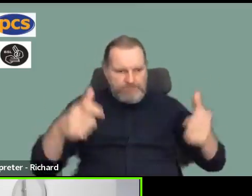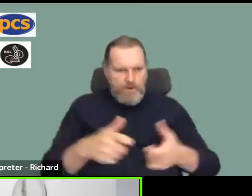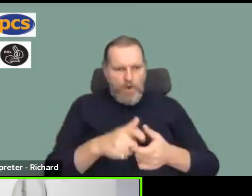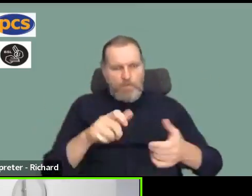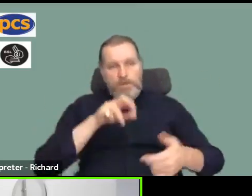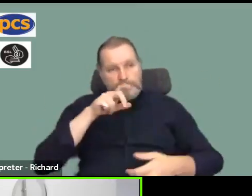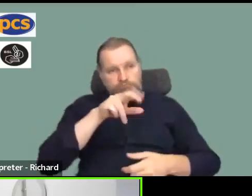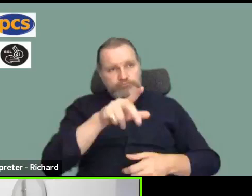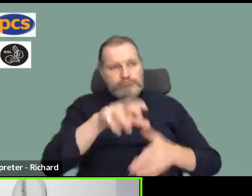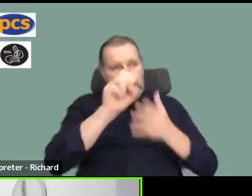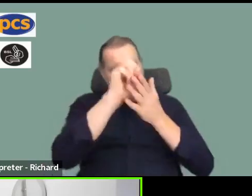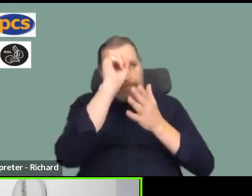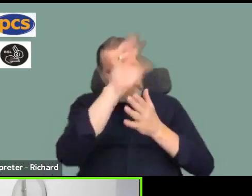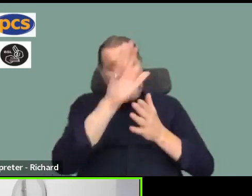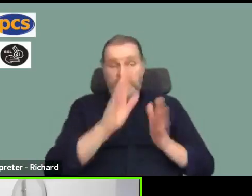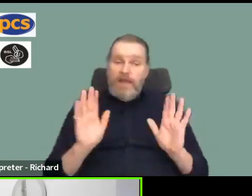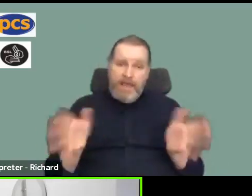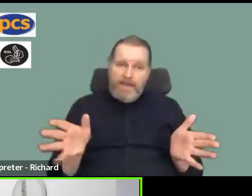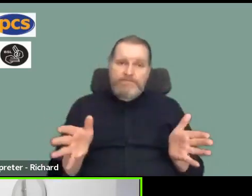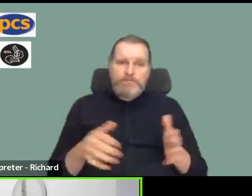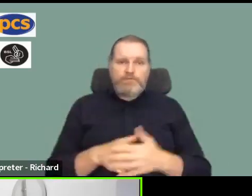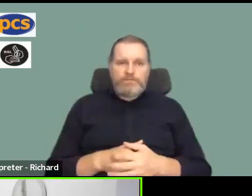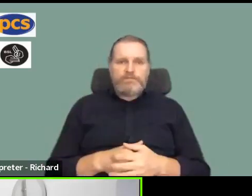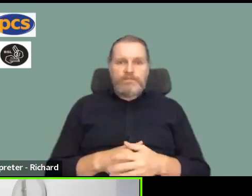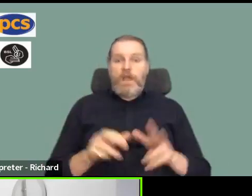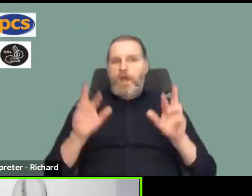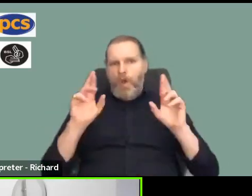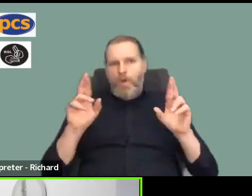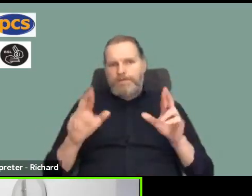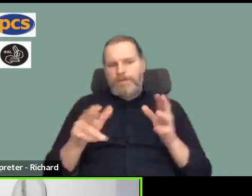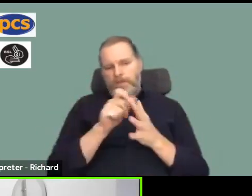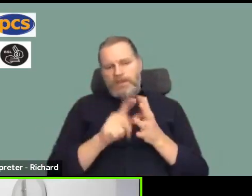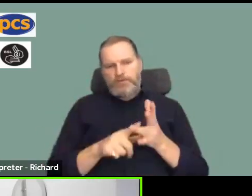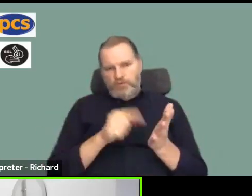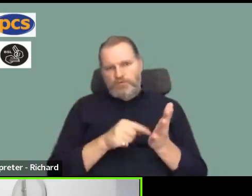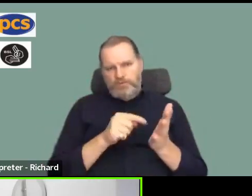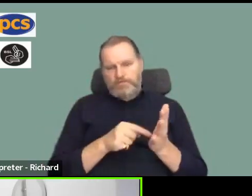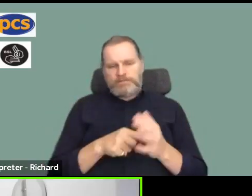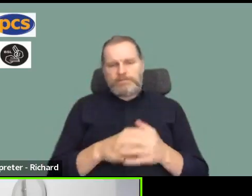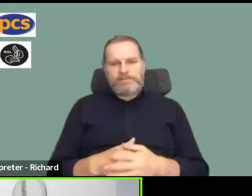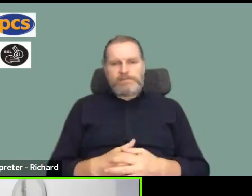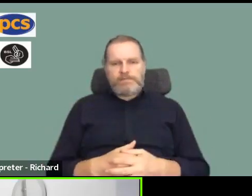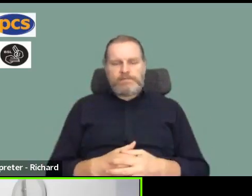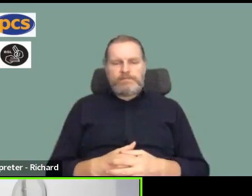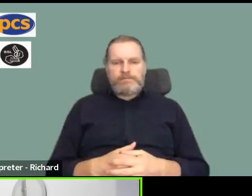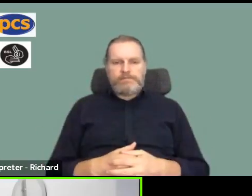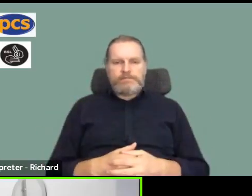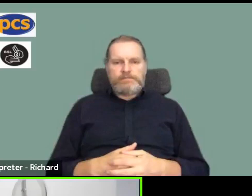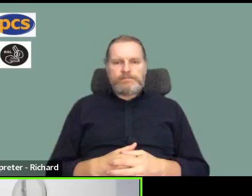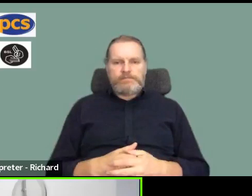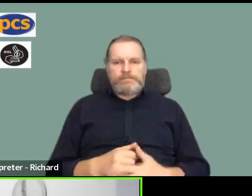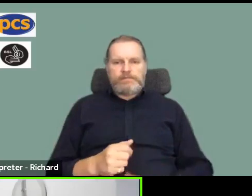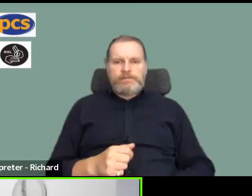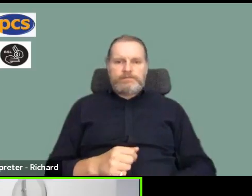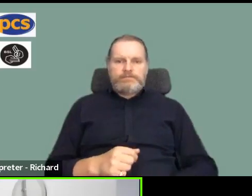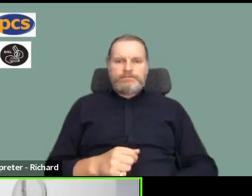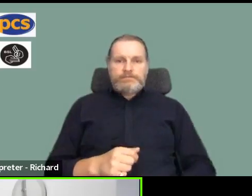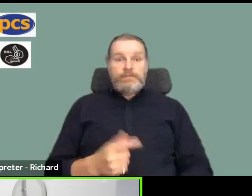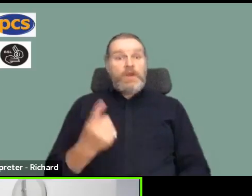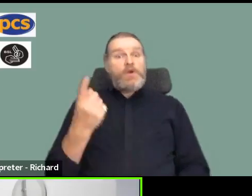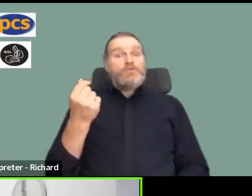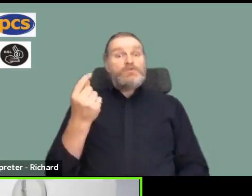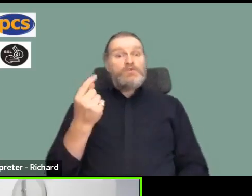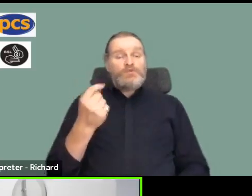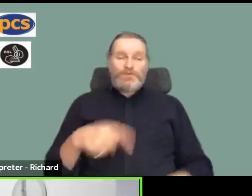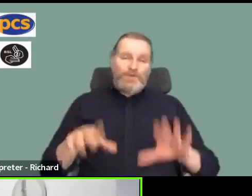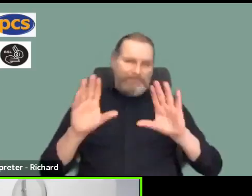something that obviously we can all hopefully do and we need to make sure we do. We're getting near the end, Mark. You'll be pleased